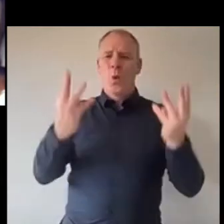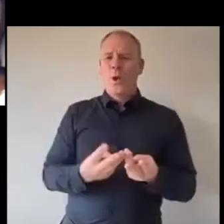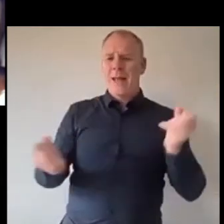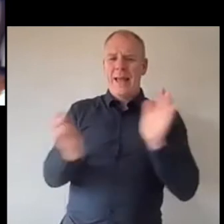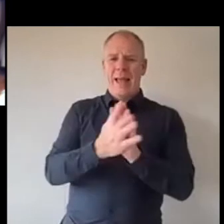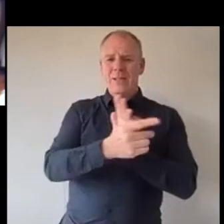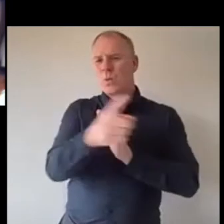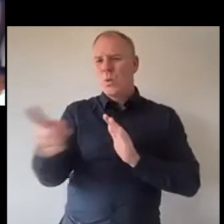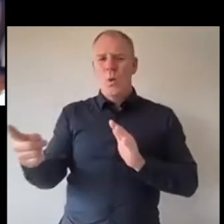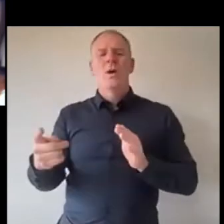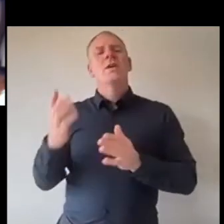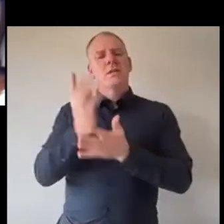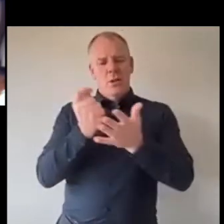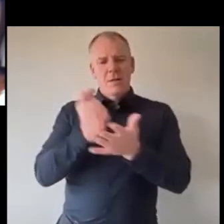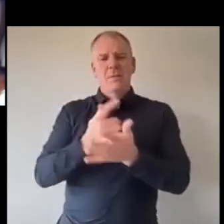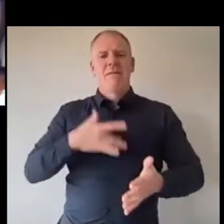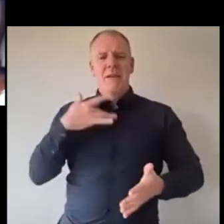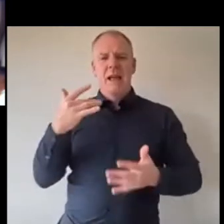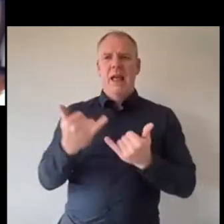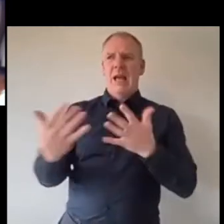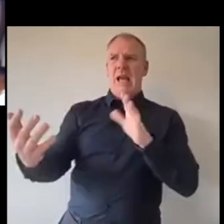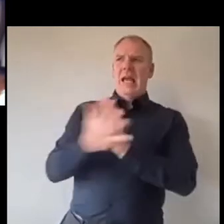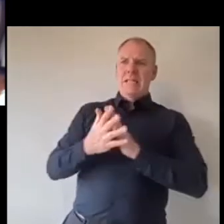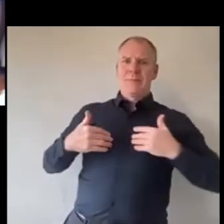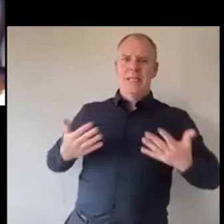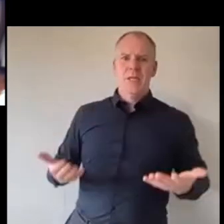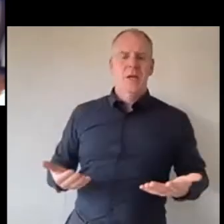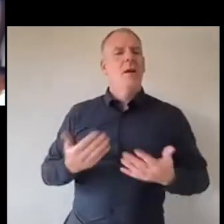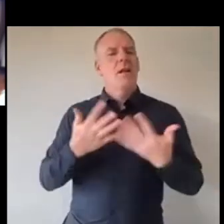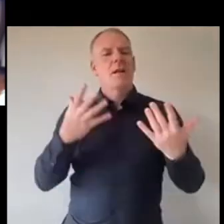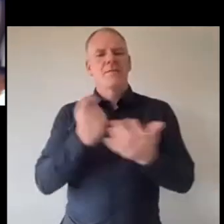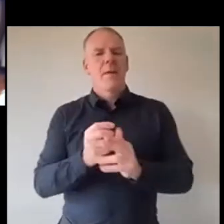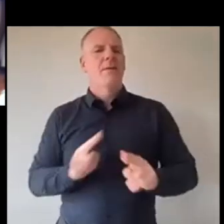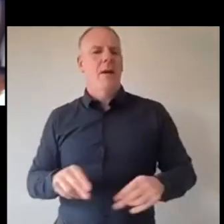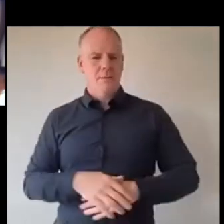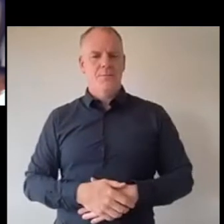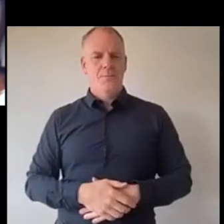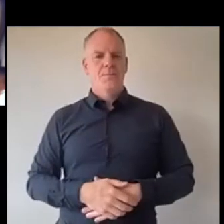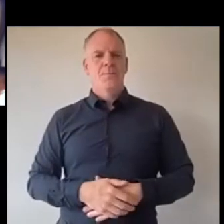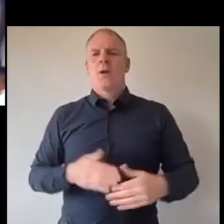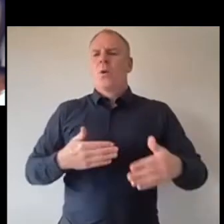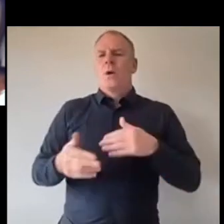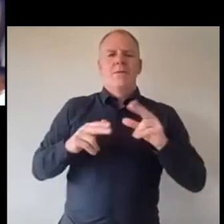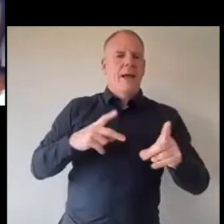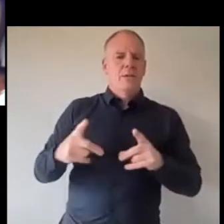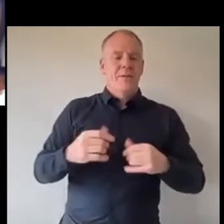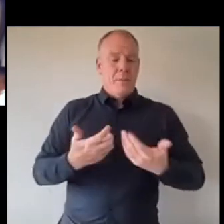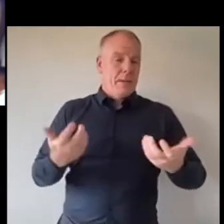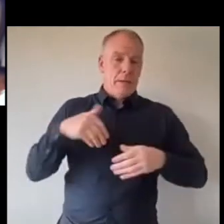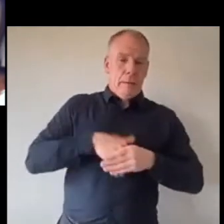does sometimes it feels like the world is against you but a lot of the times it's not and whatever way you can work out that anger that